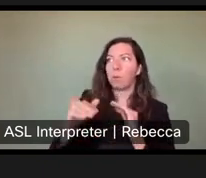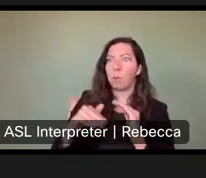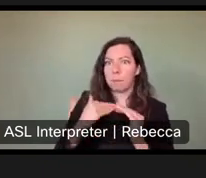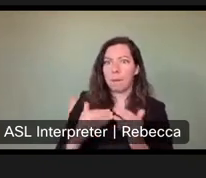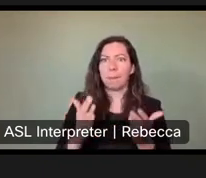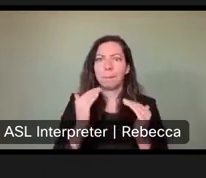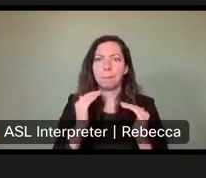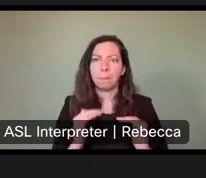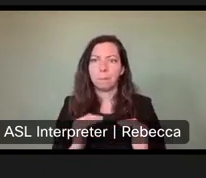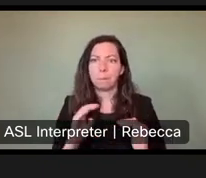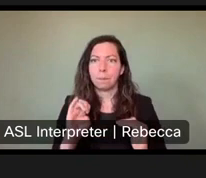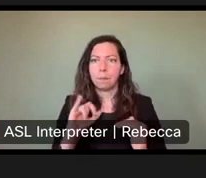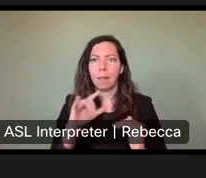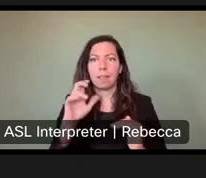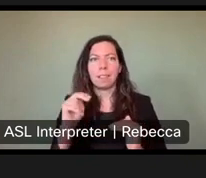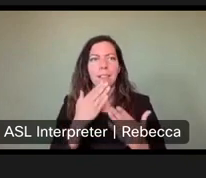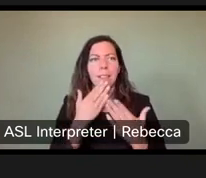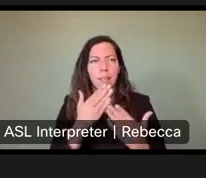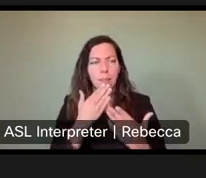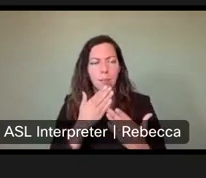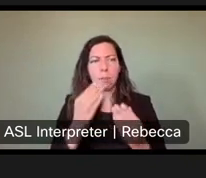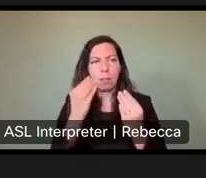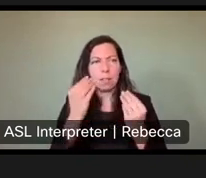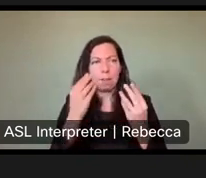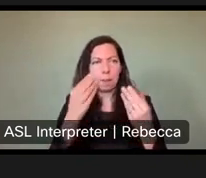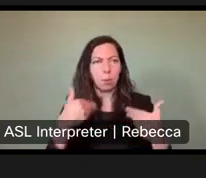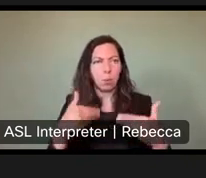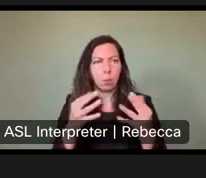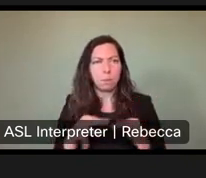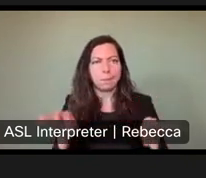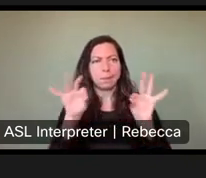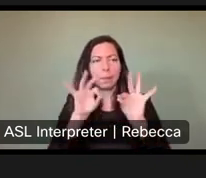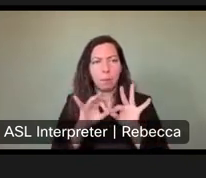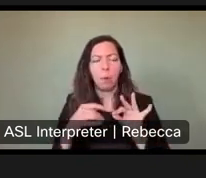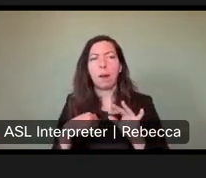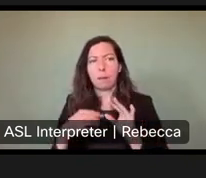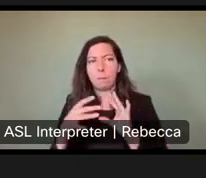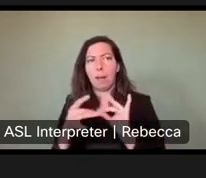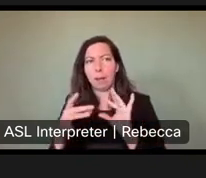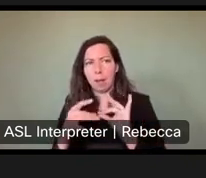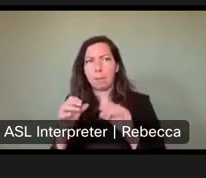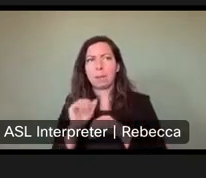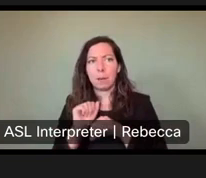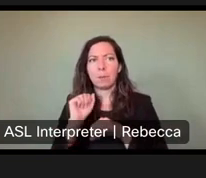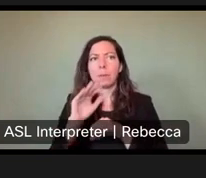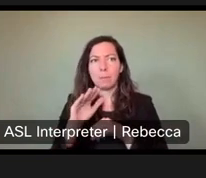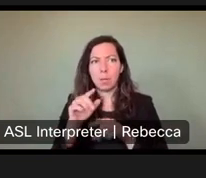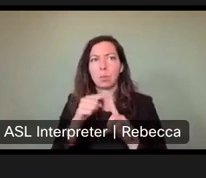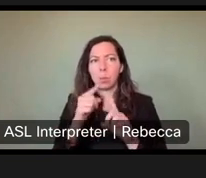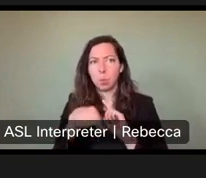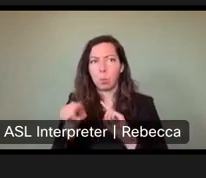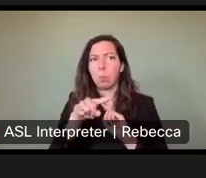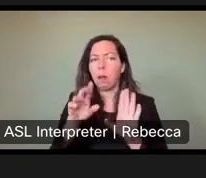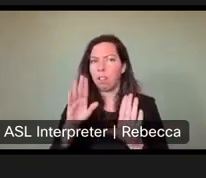Eileen Everett says, thank you for a very informative presentation. I've submitted my comments to MNRD parks comments. I encourage everyone